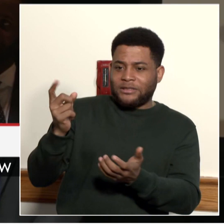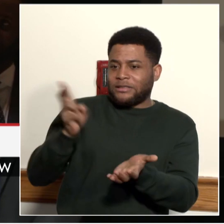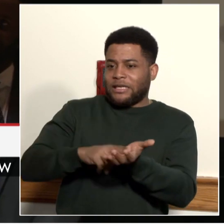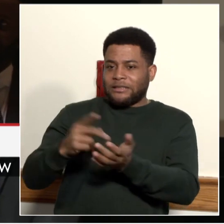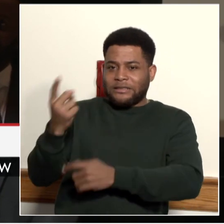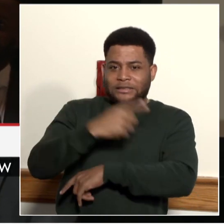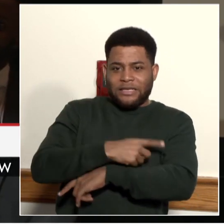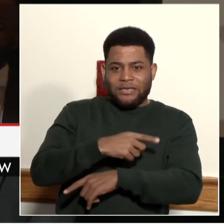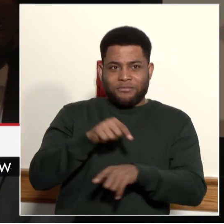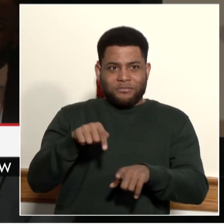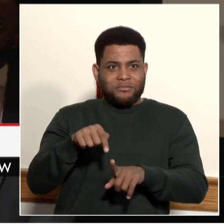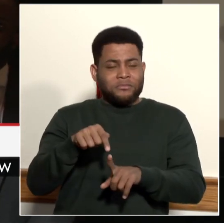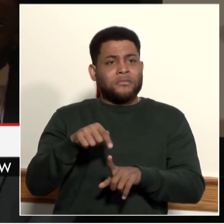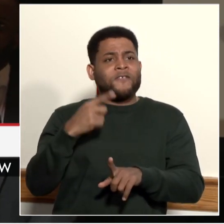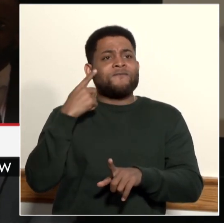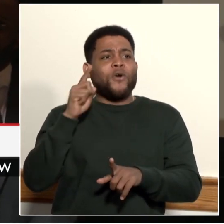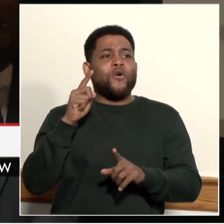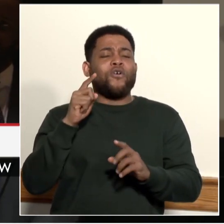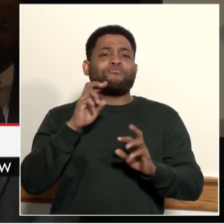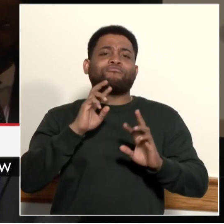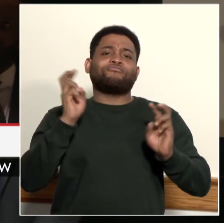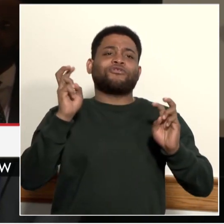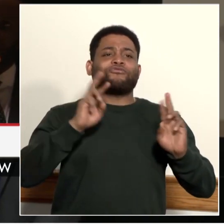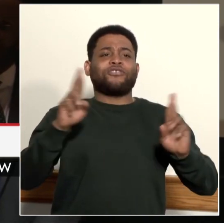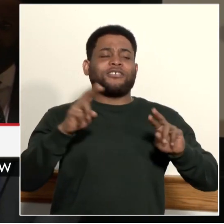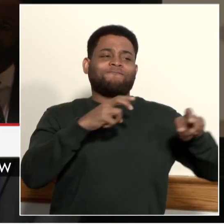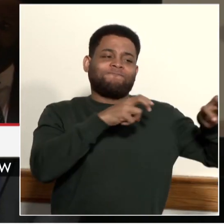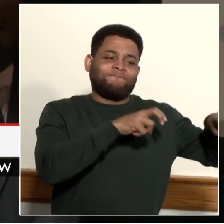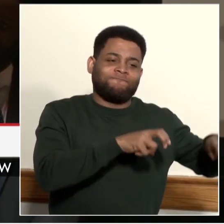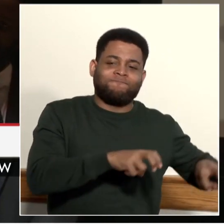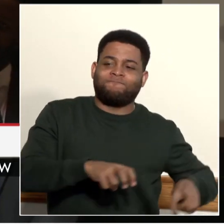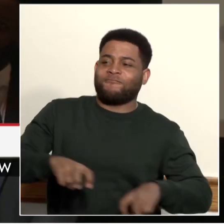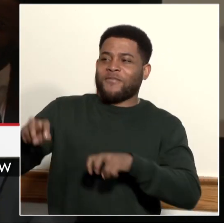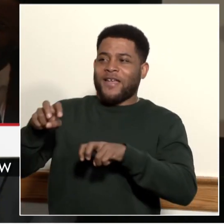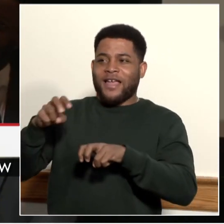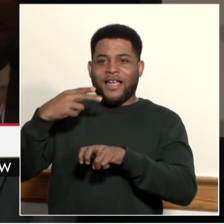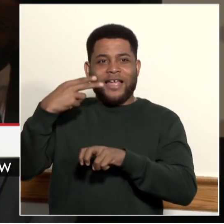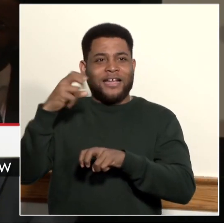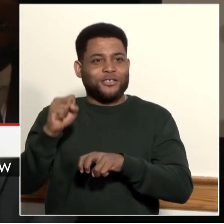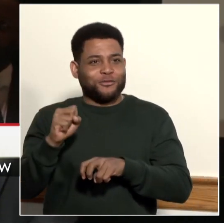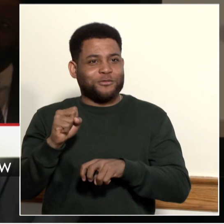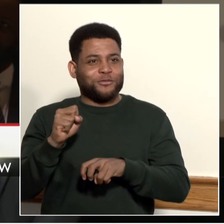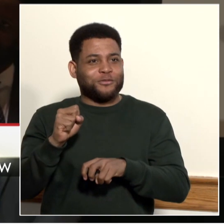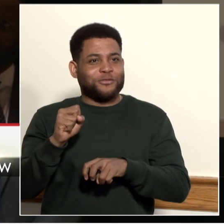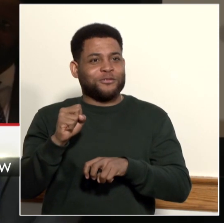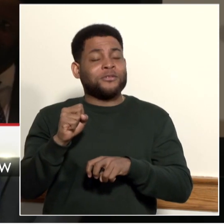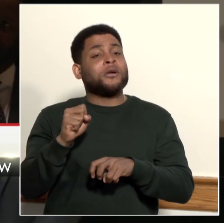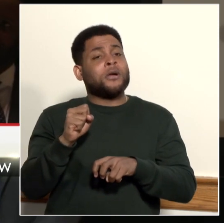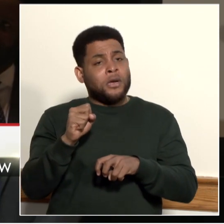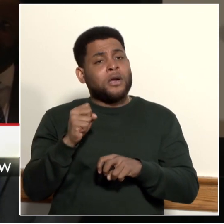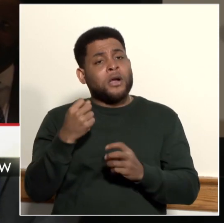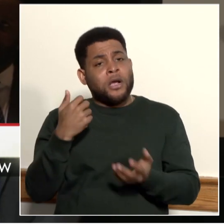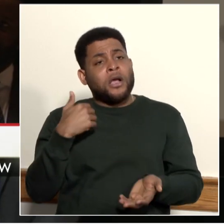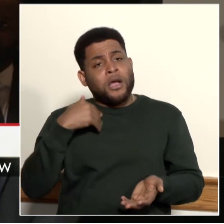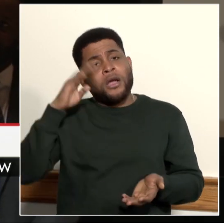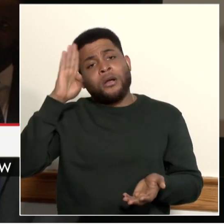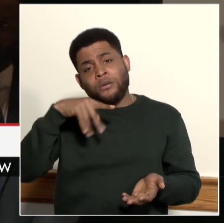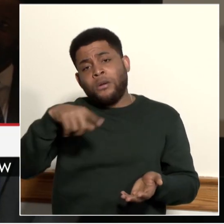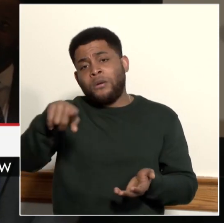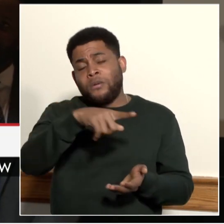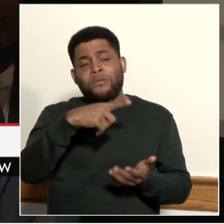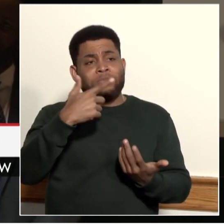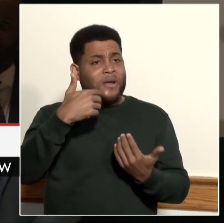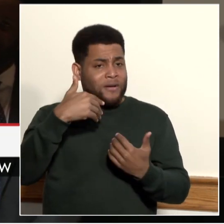school. Now, it's been already said that you are in the right place, but we also know that you're also going to do great things